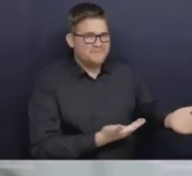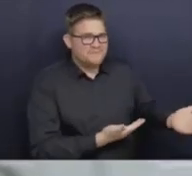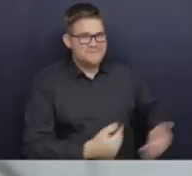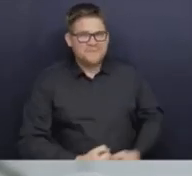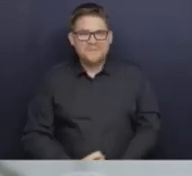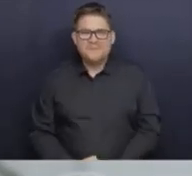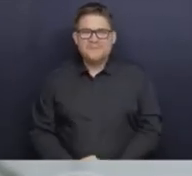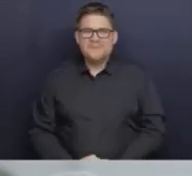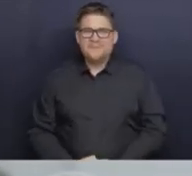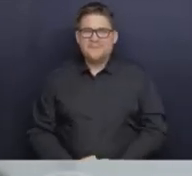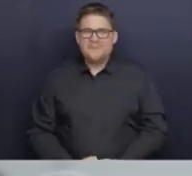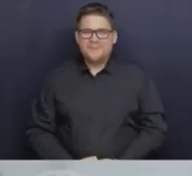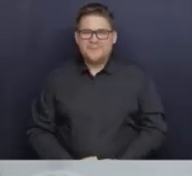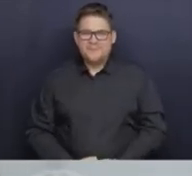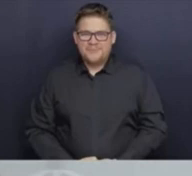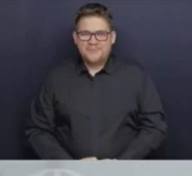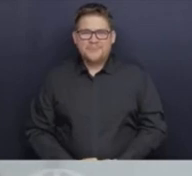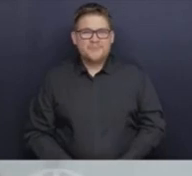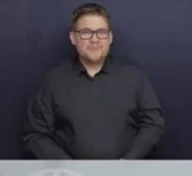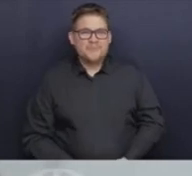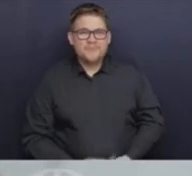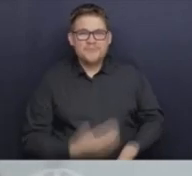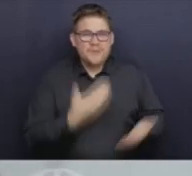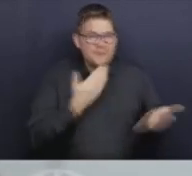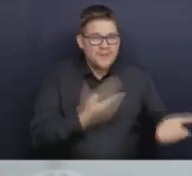Thank you very much, and good afternoon.